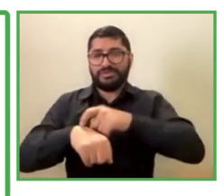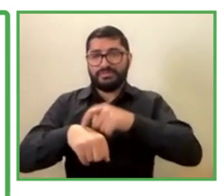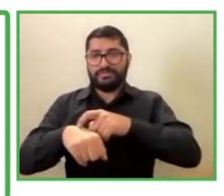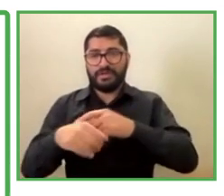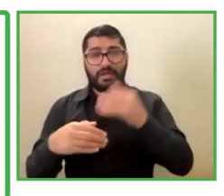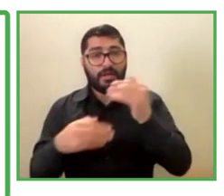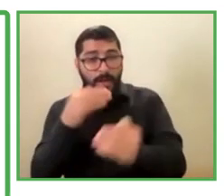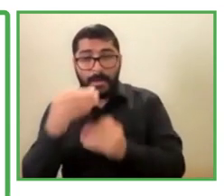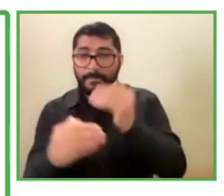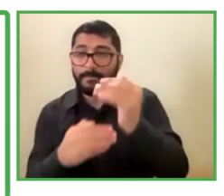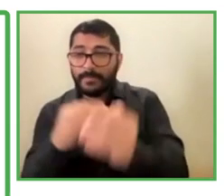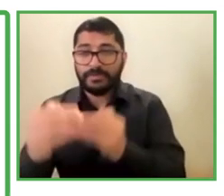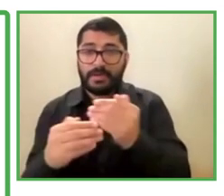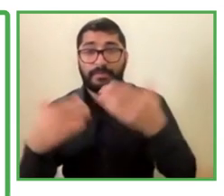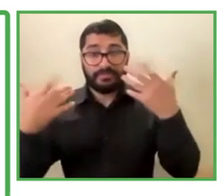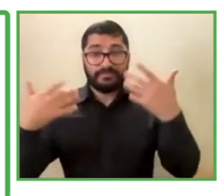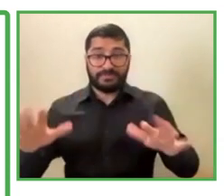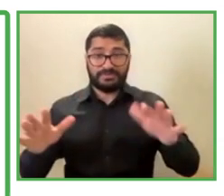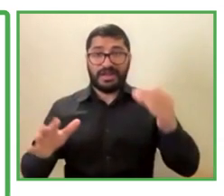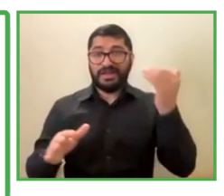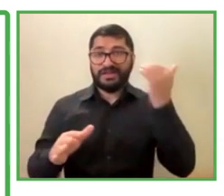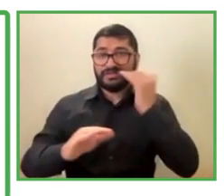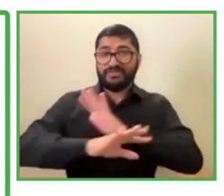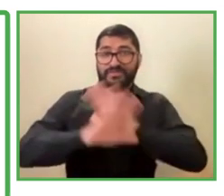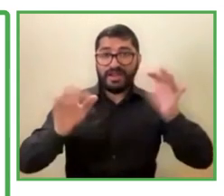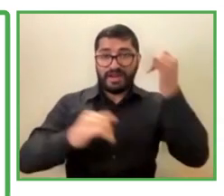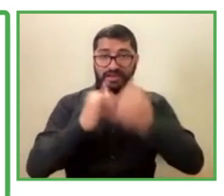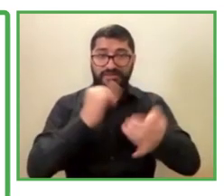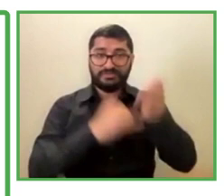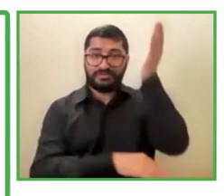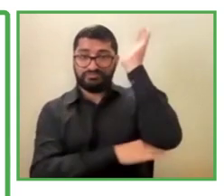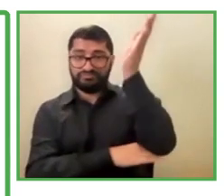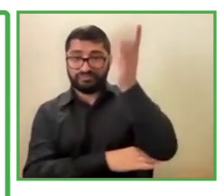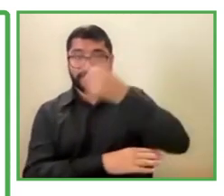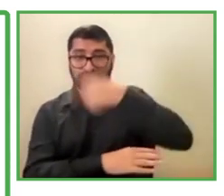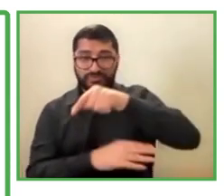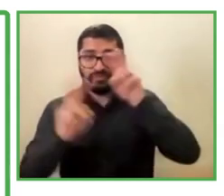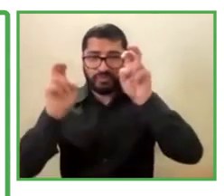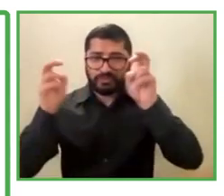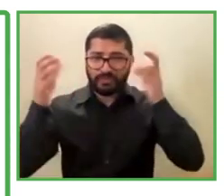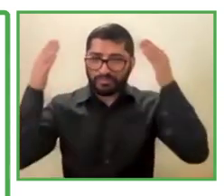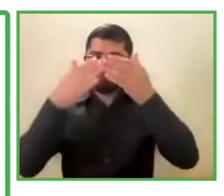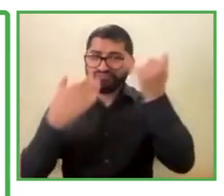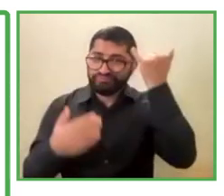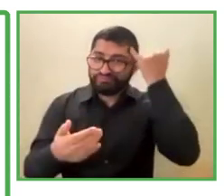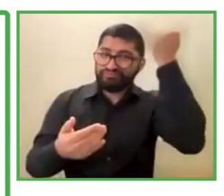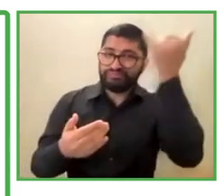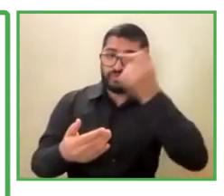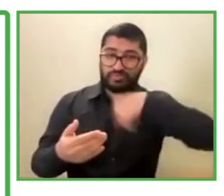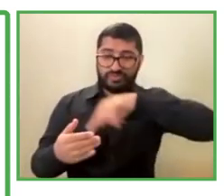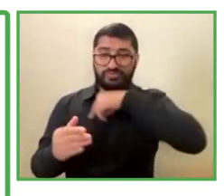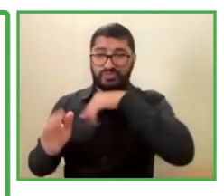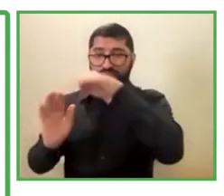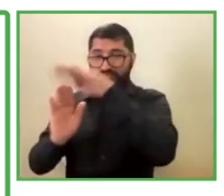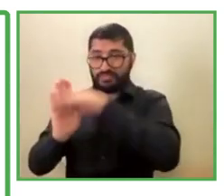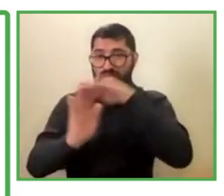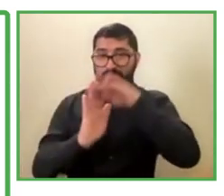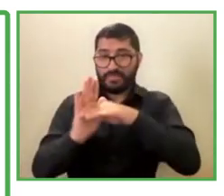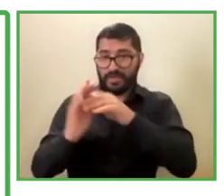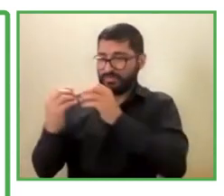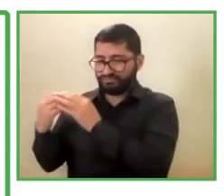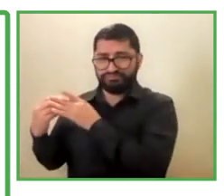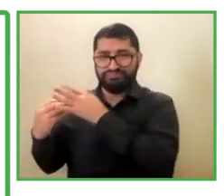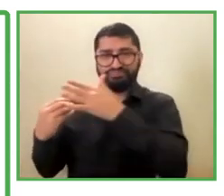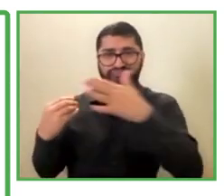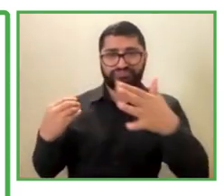I know. And to conclude and wrap up. These are some of our initiatives. Performed